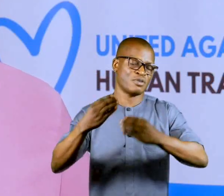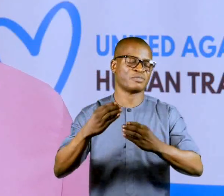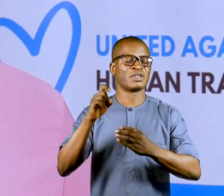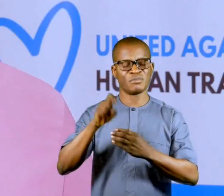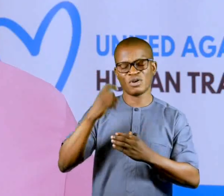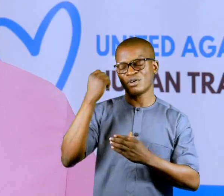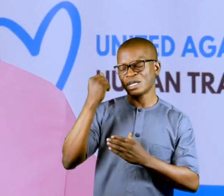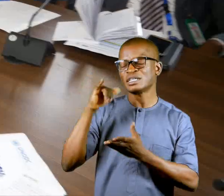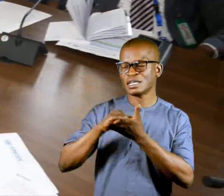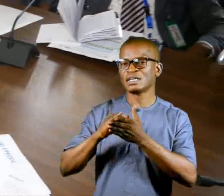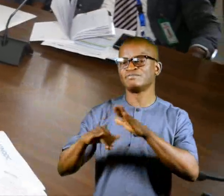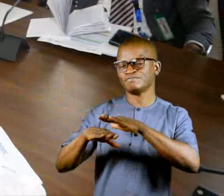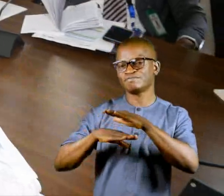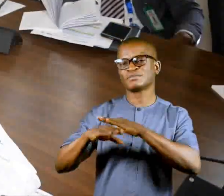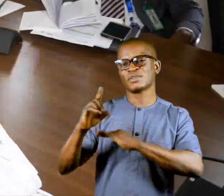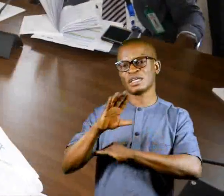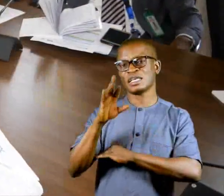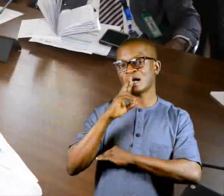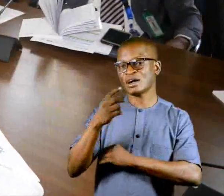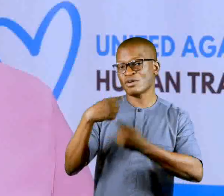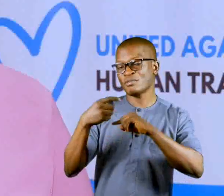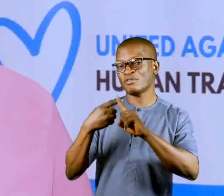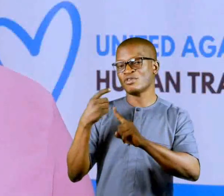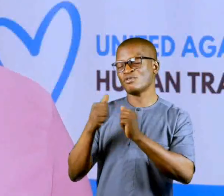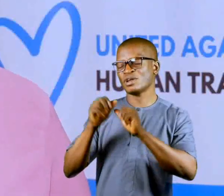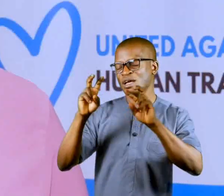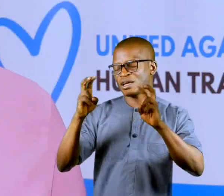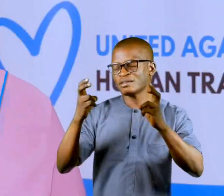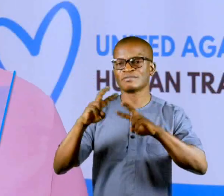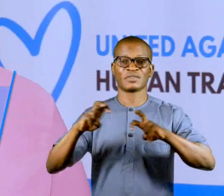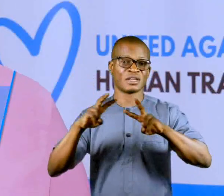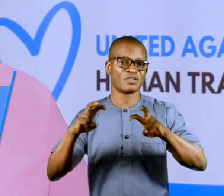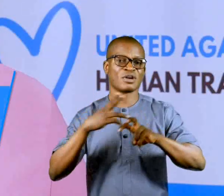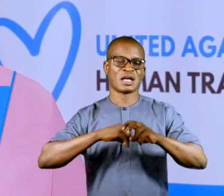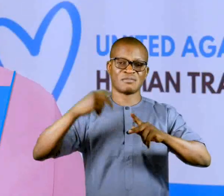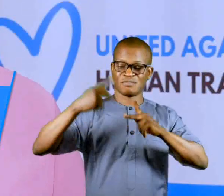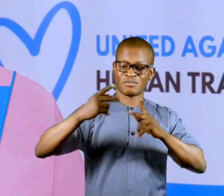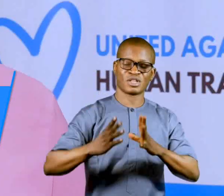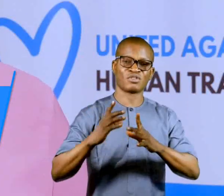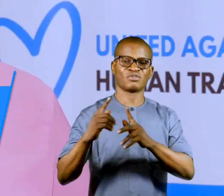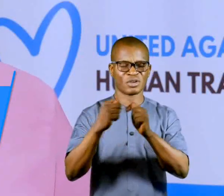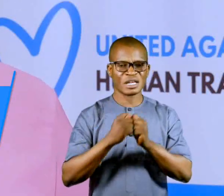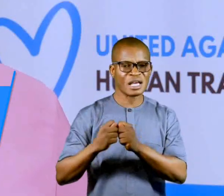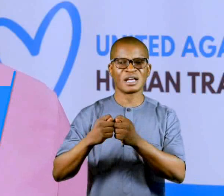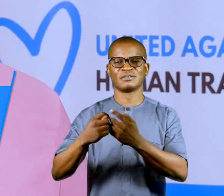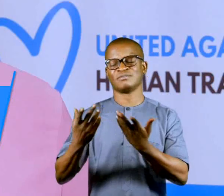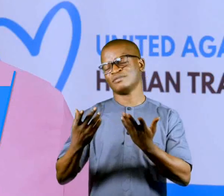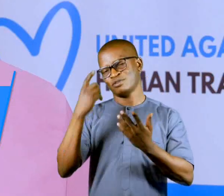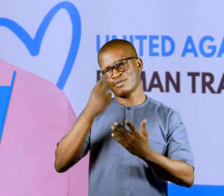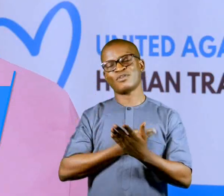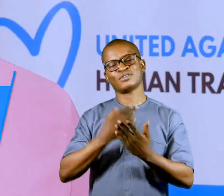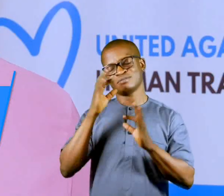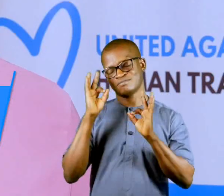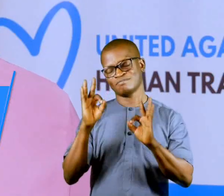and they need to understand the background of where they are coming from and the case teams is always investigators and prosecutors together and so bringing them together